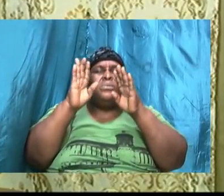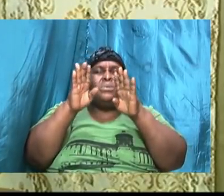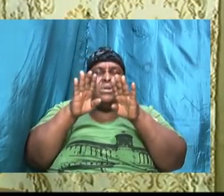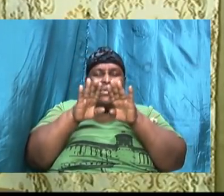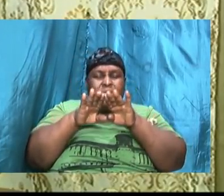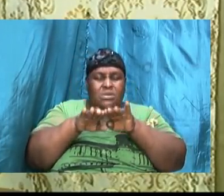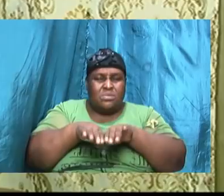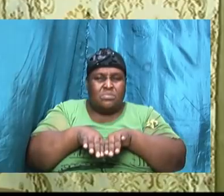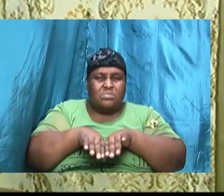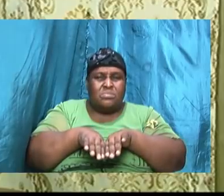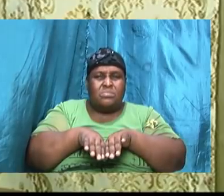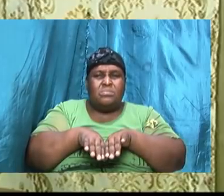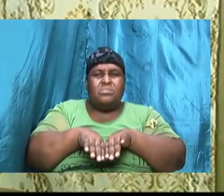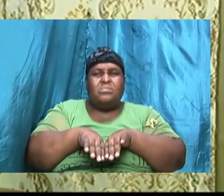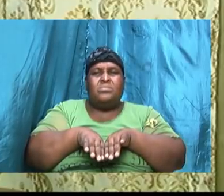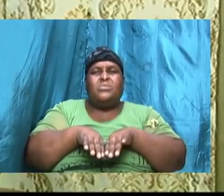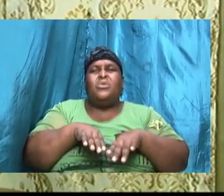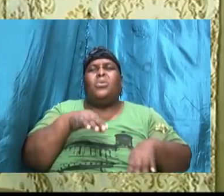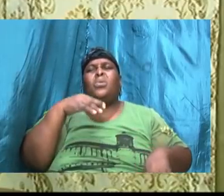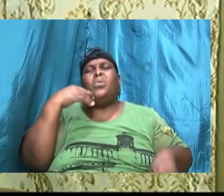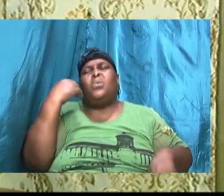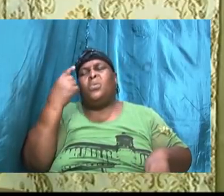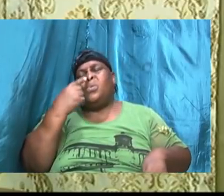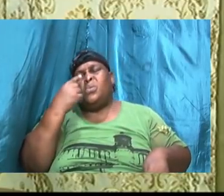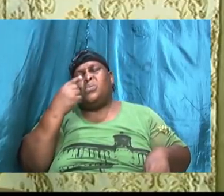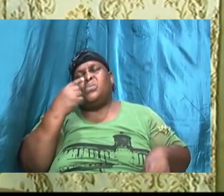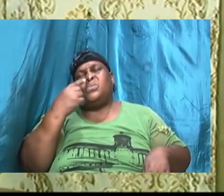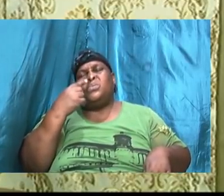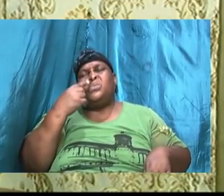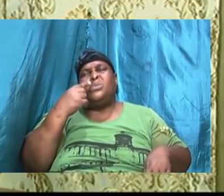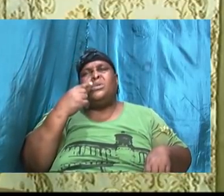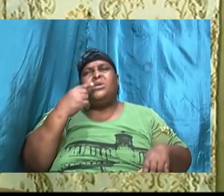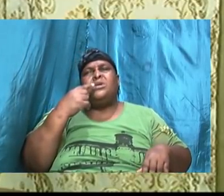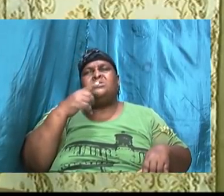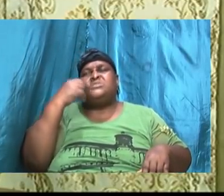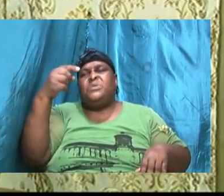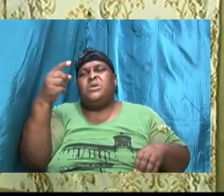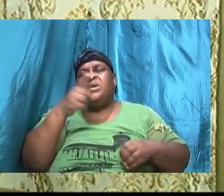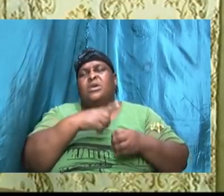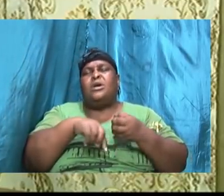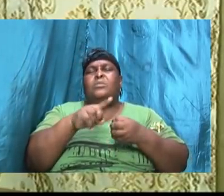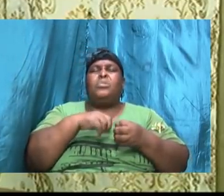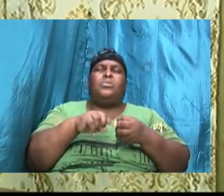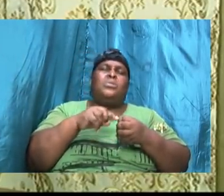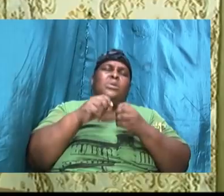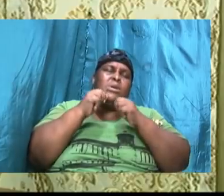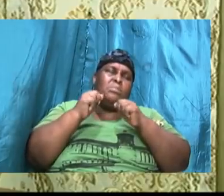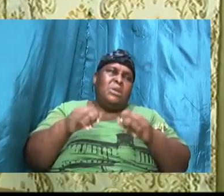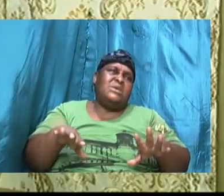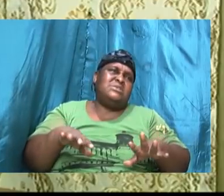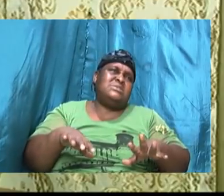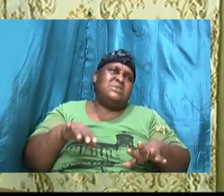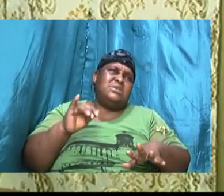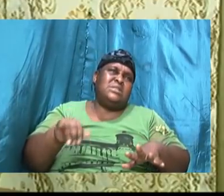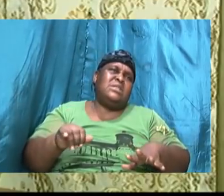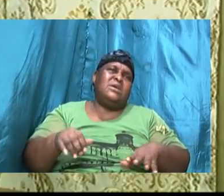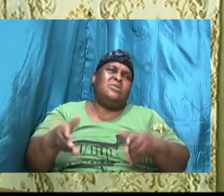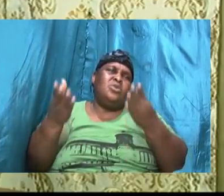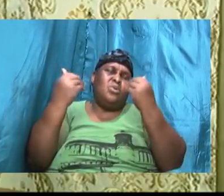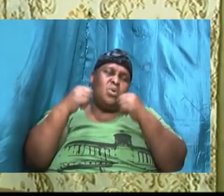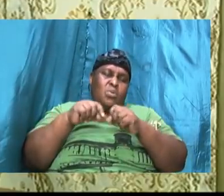we will only be dealing with blessing that comes by abiding in the will of God